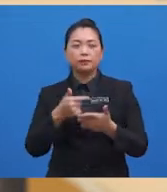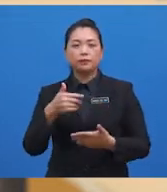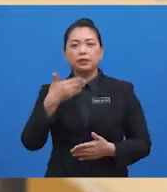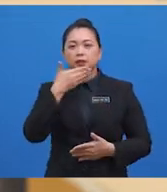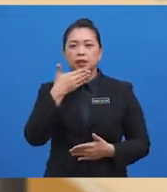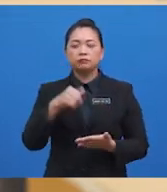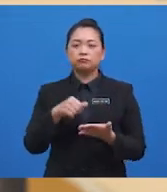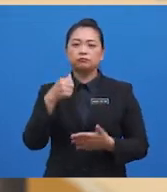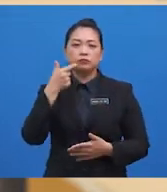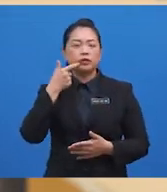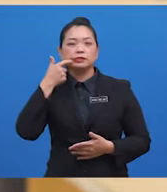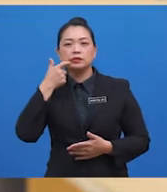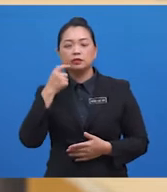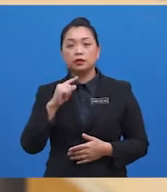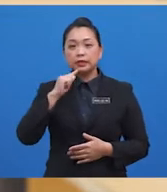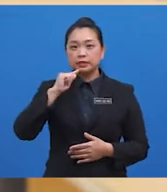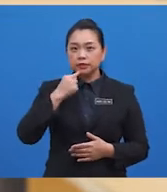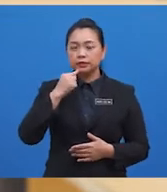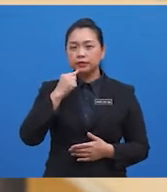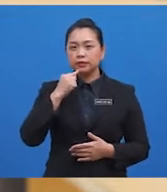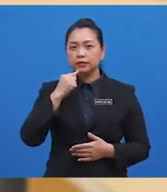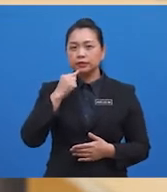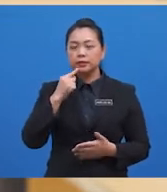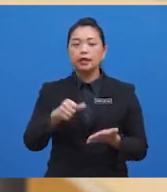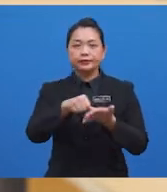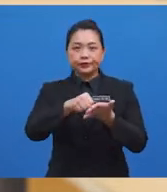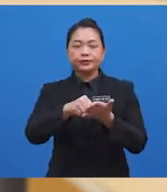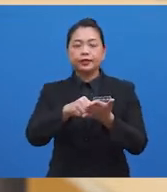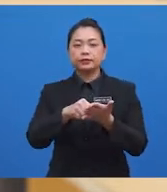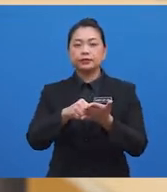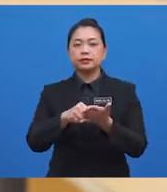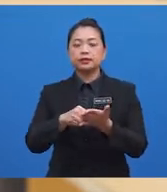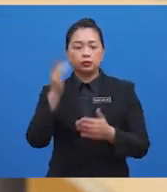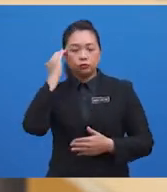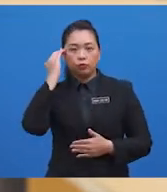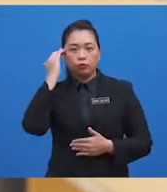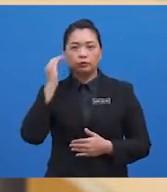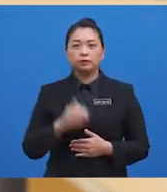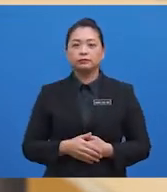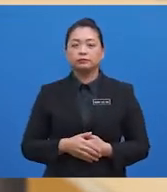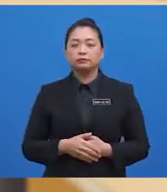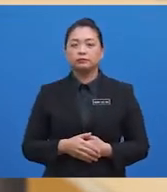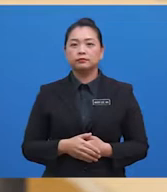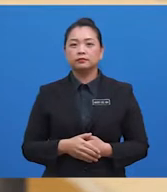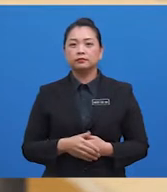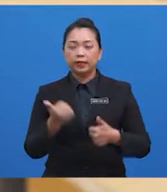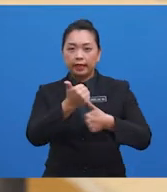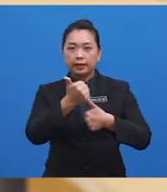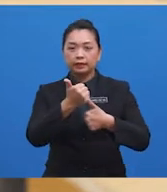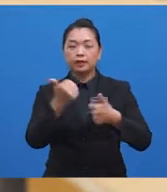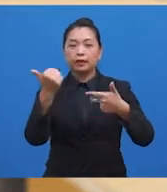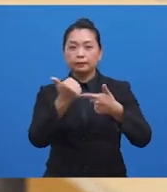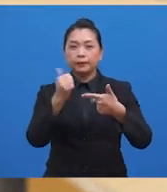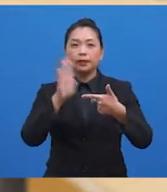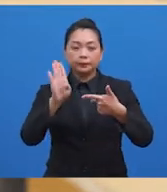not? Is it A, because serious drug addicts know the kind of drugs that their body can tolerate? Or B, because